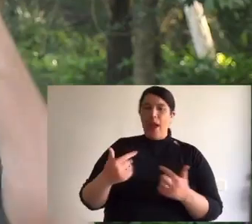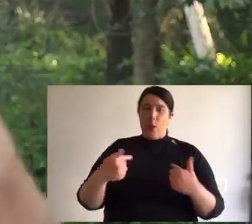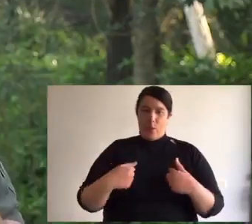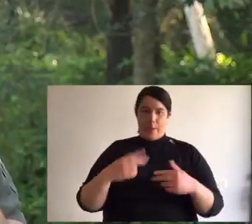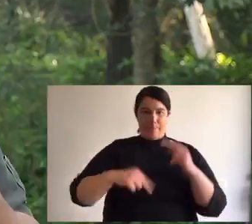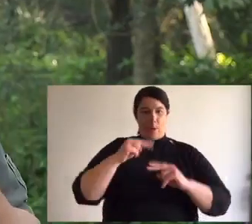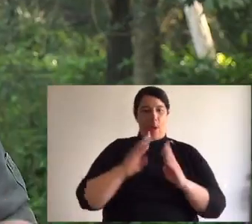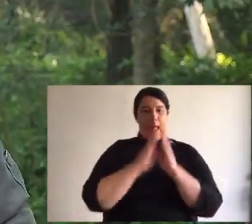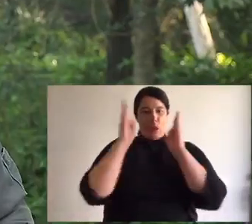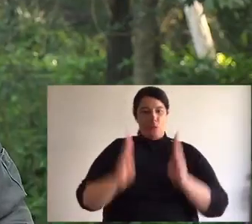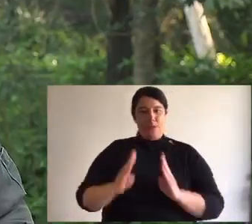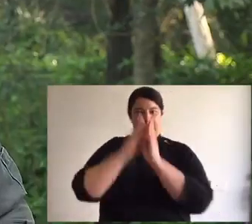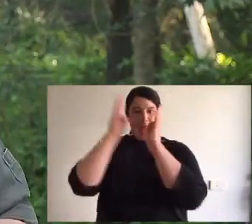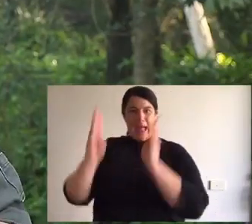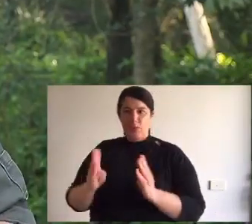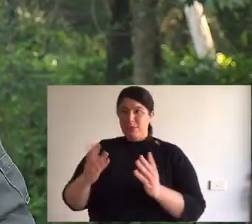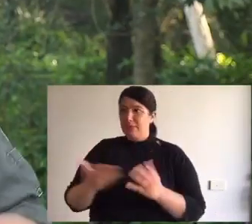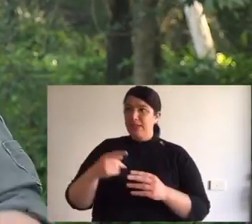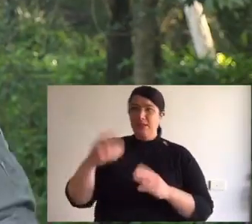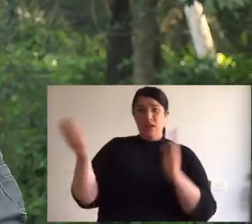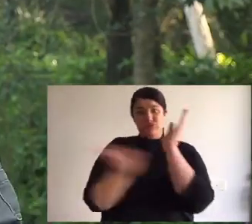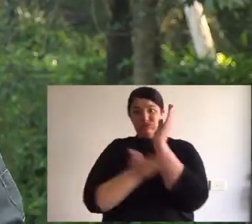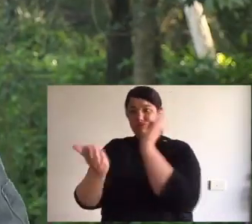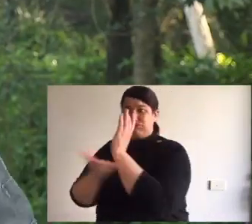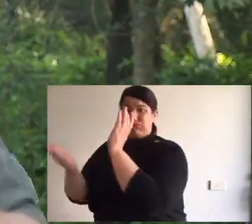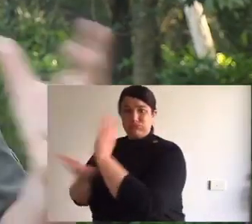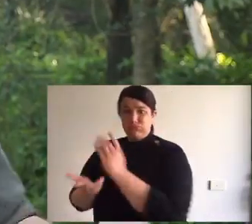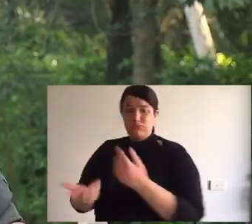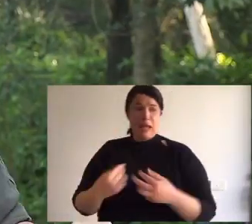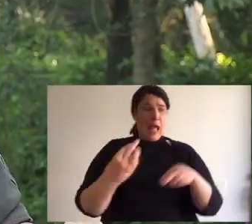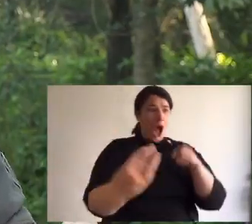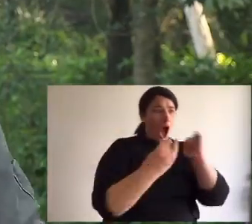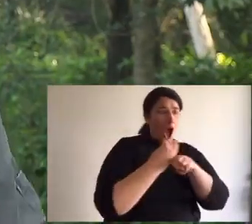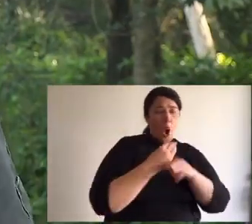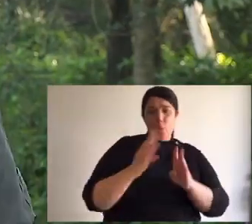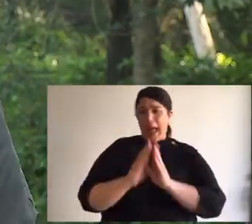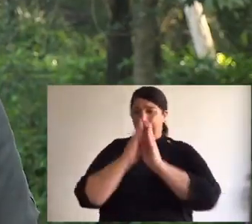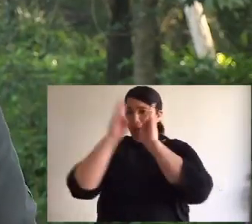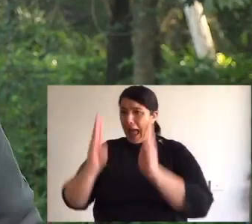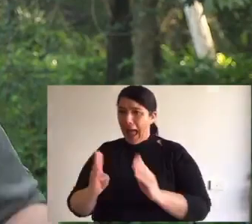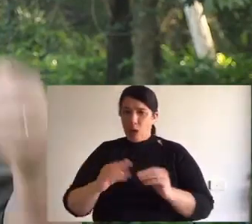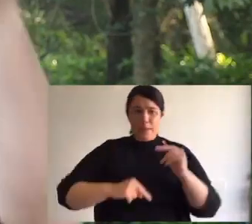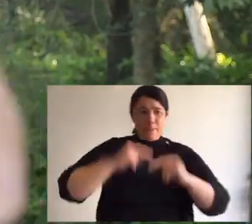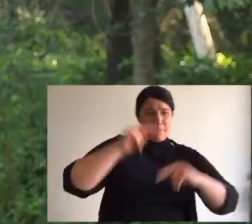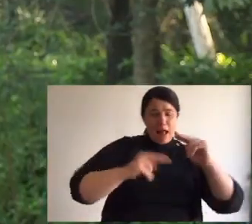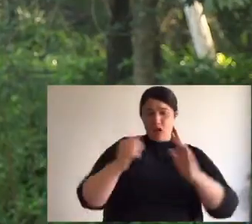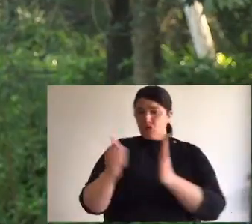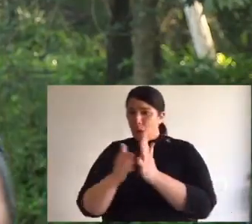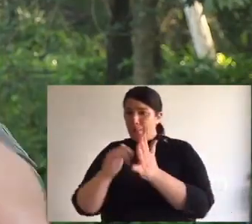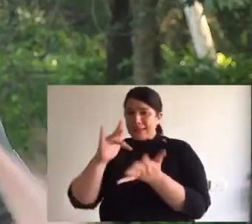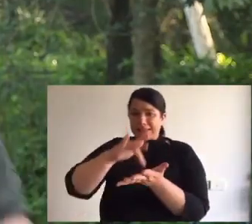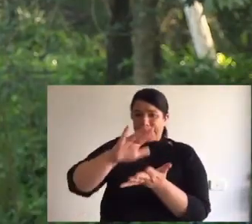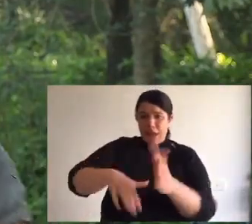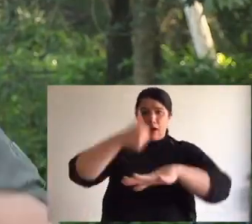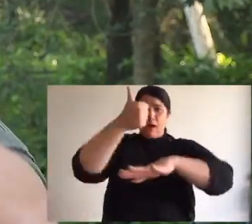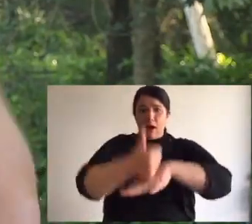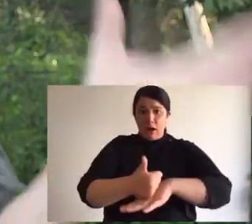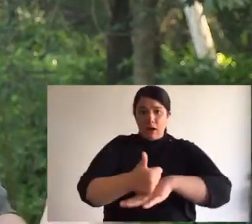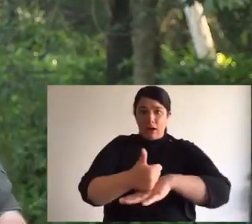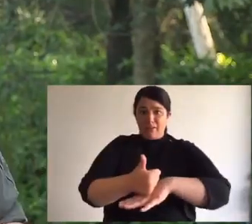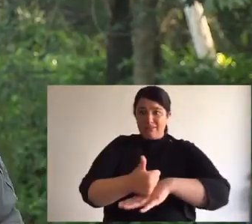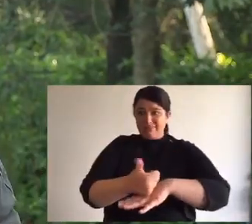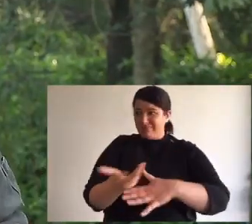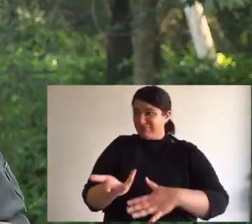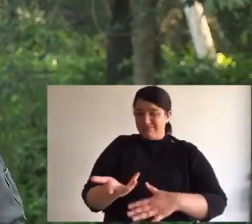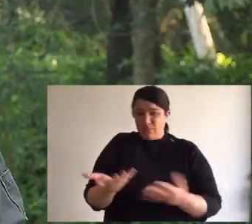where we humans like to live. That's a real problem for them because they get displaced. We put highways and houses and suburbs and